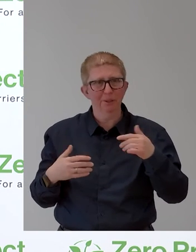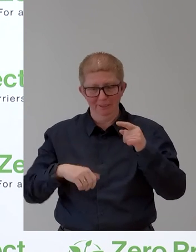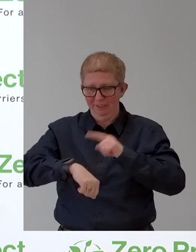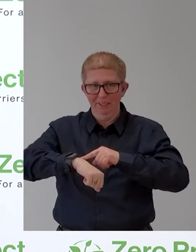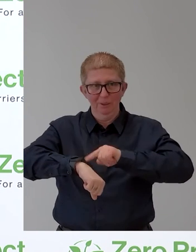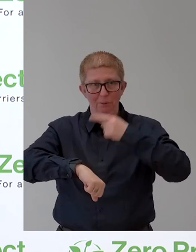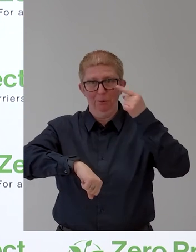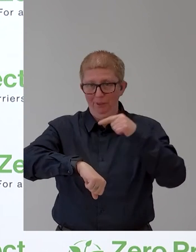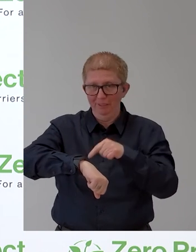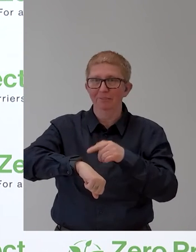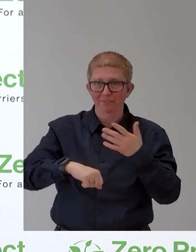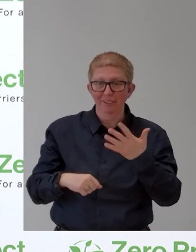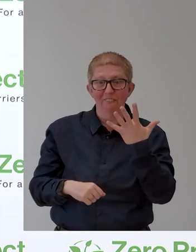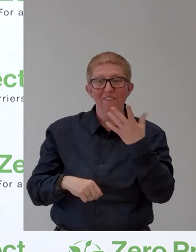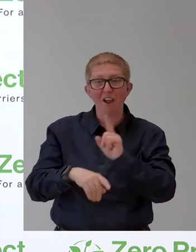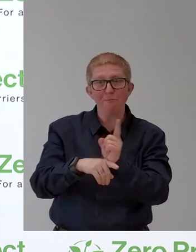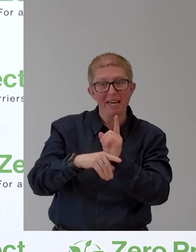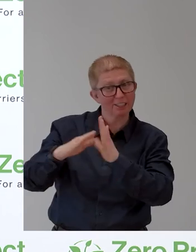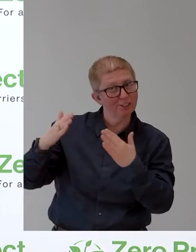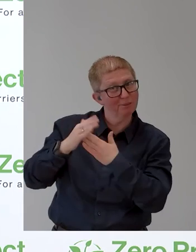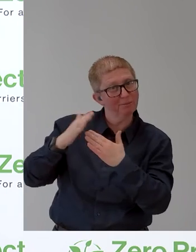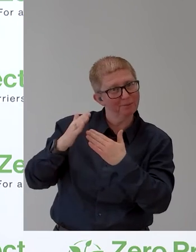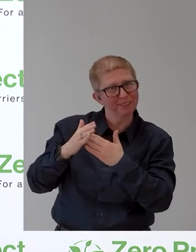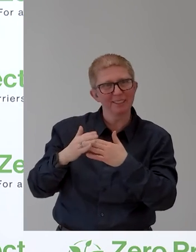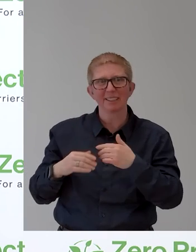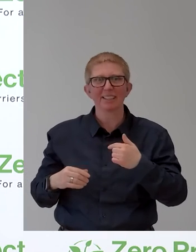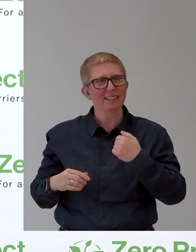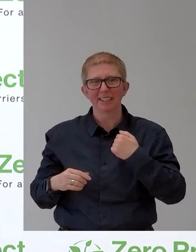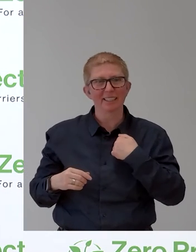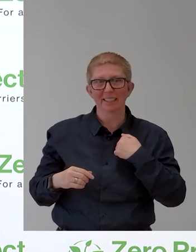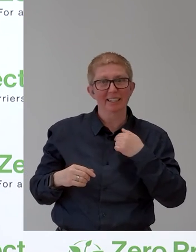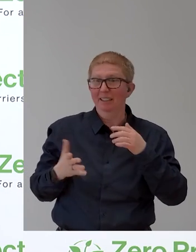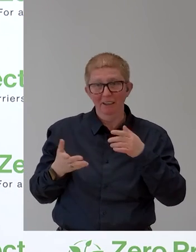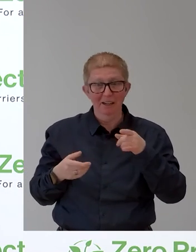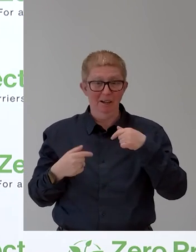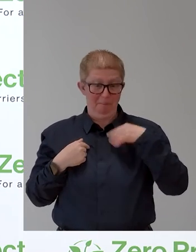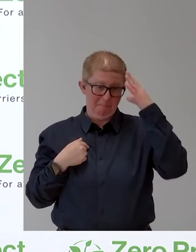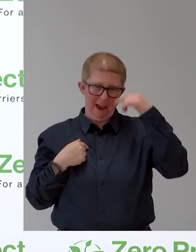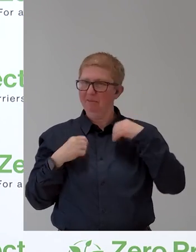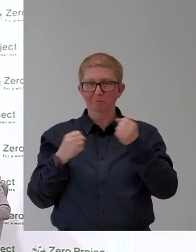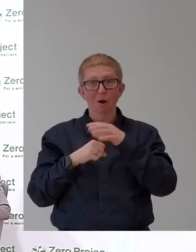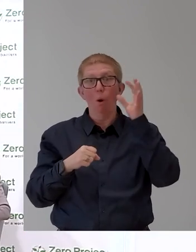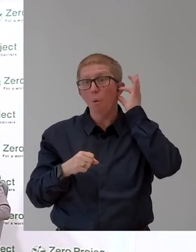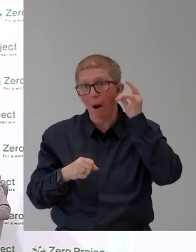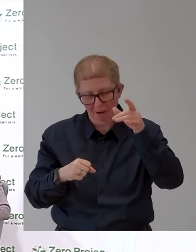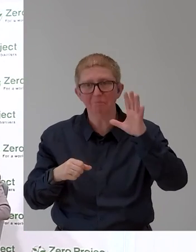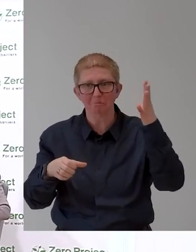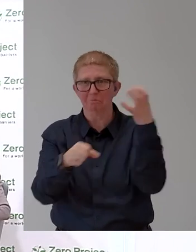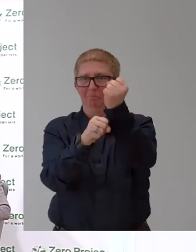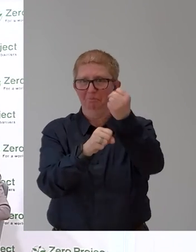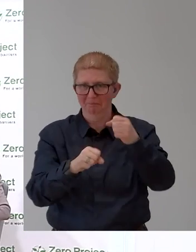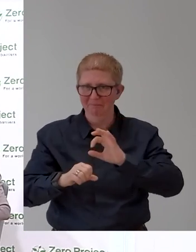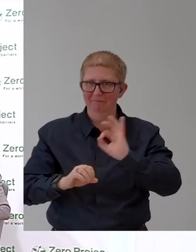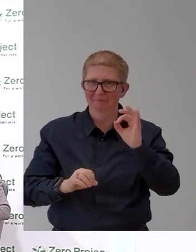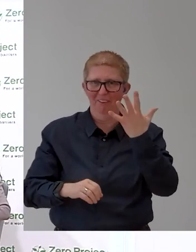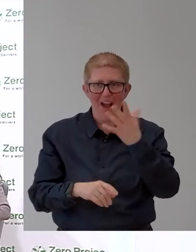enforce the five-minute rule also upon her, but I did not succeed, obviously. Six degrees. Samira, what's your opinion